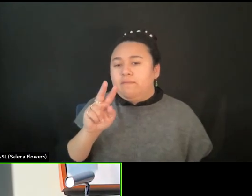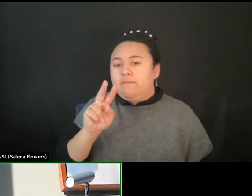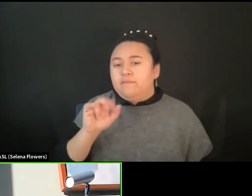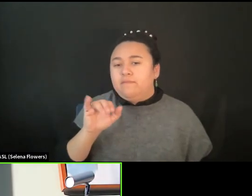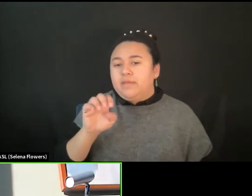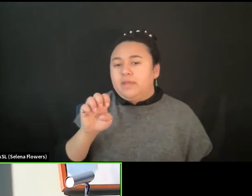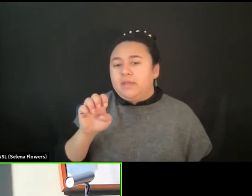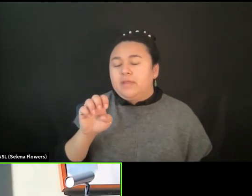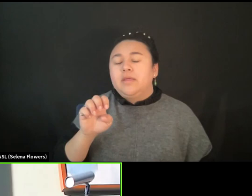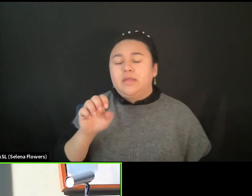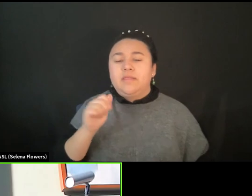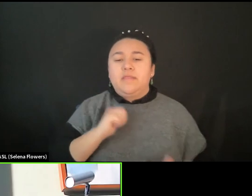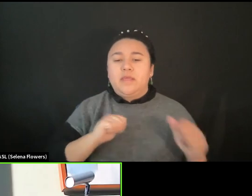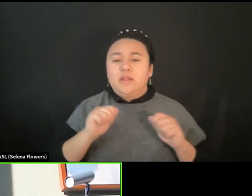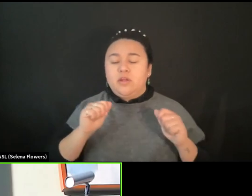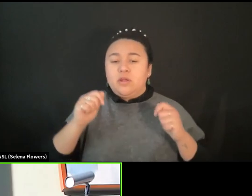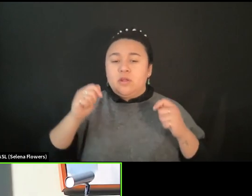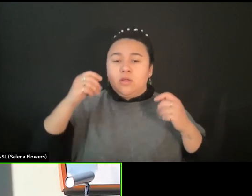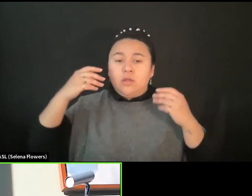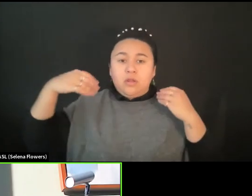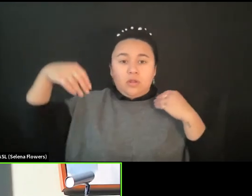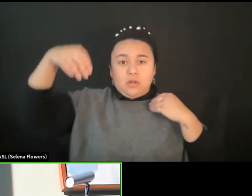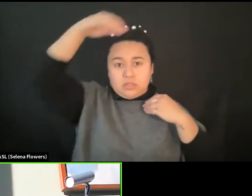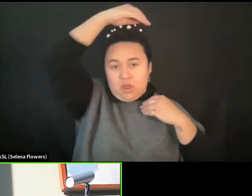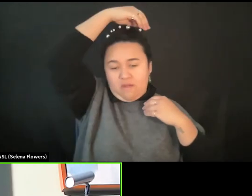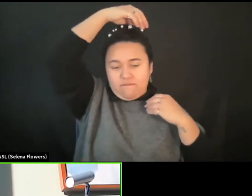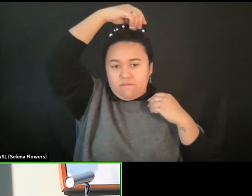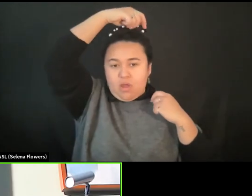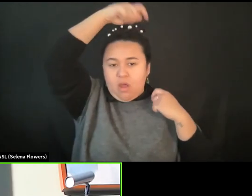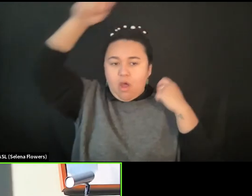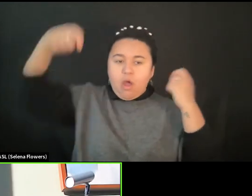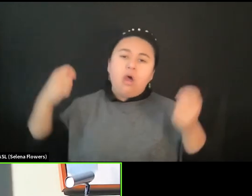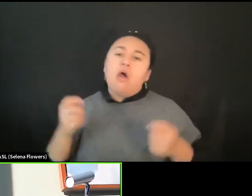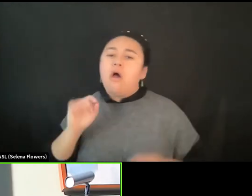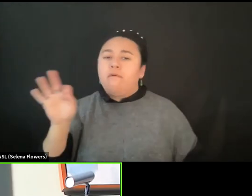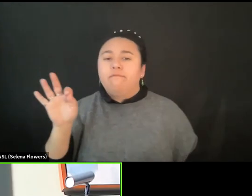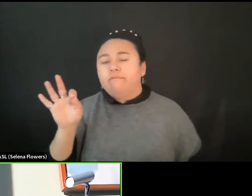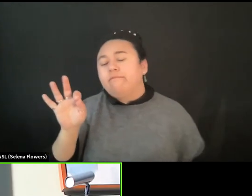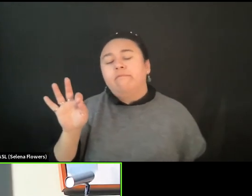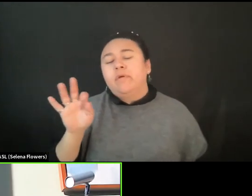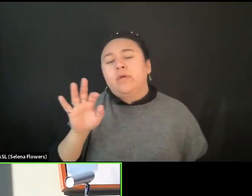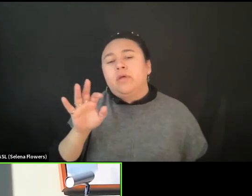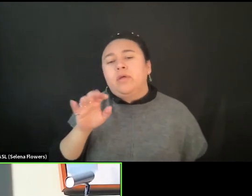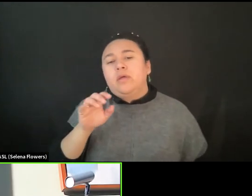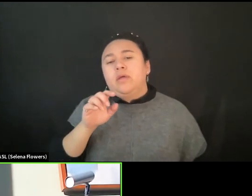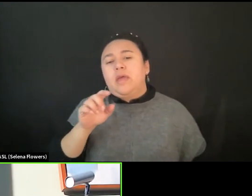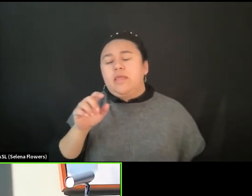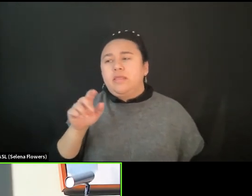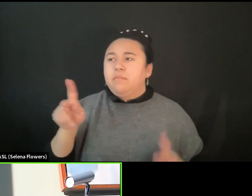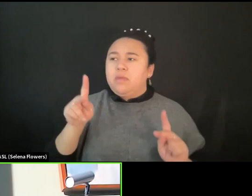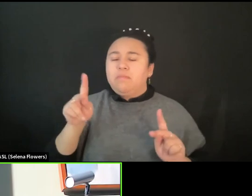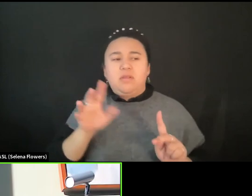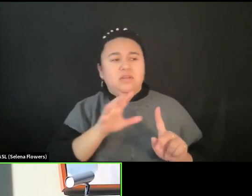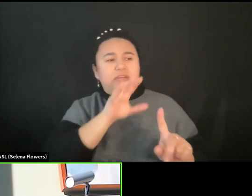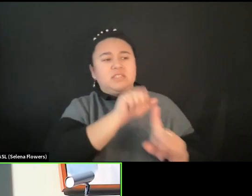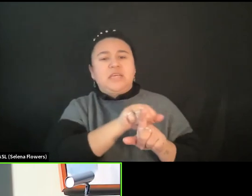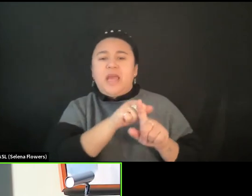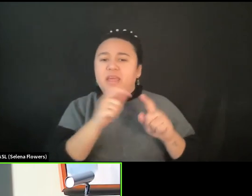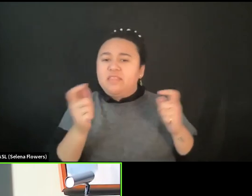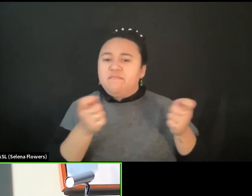celebrate. And it caused, like, the extremists to attack, you know, the festival,